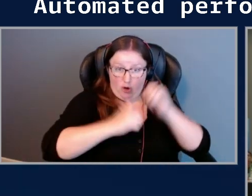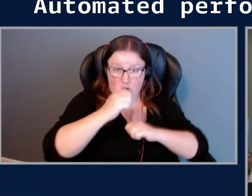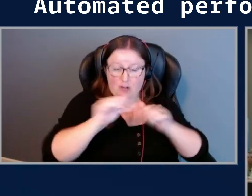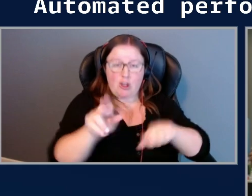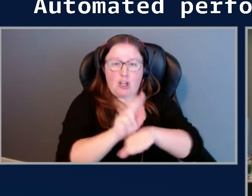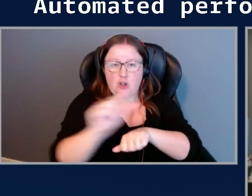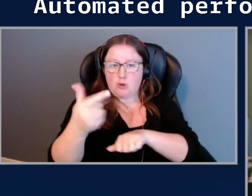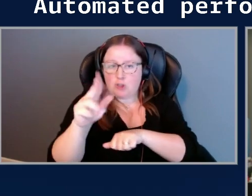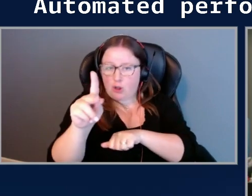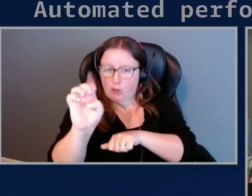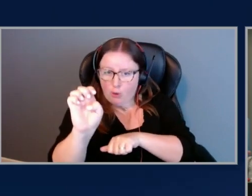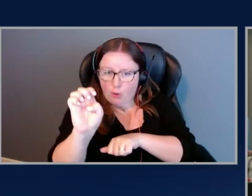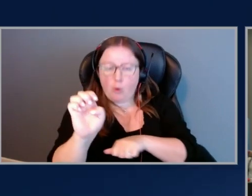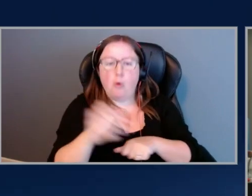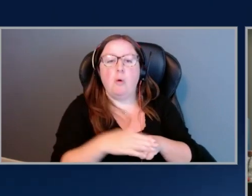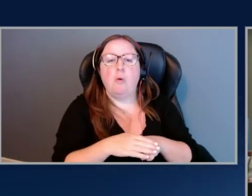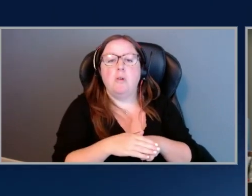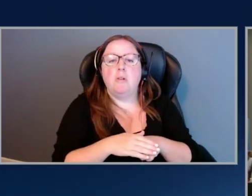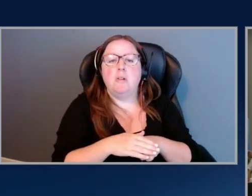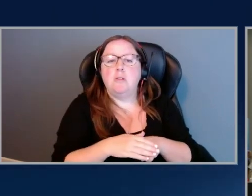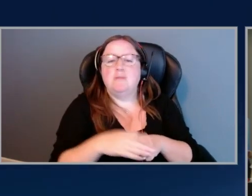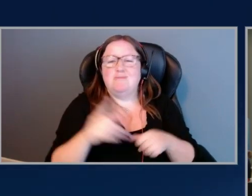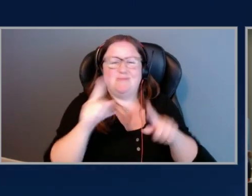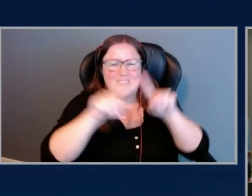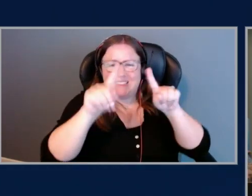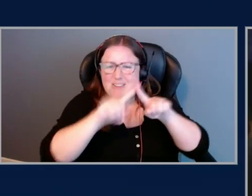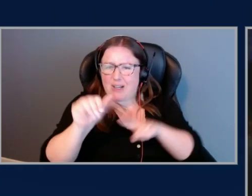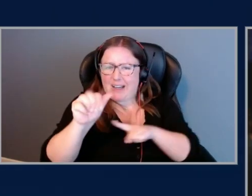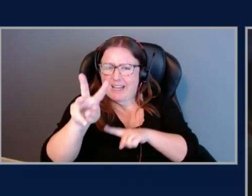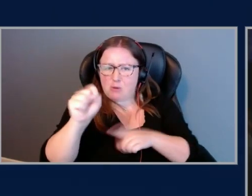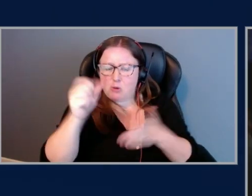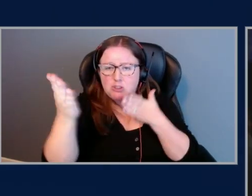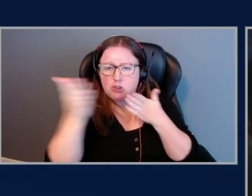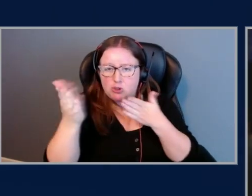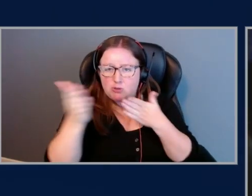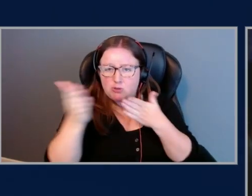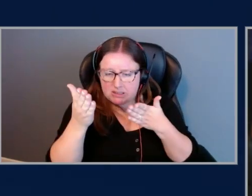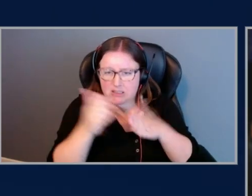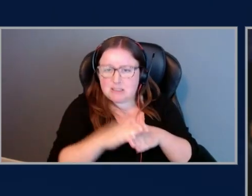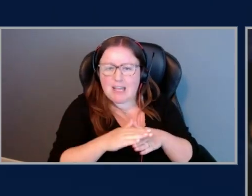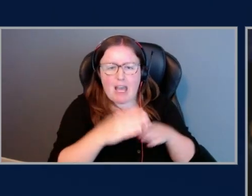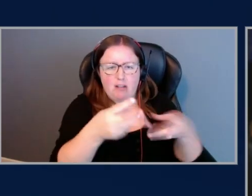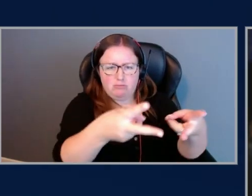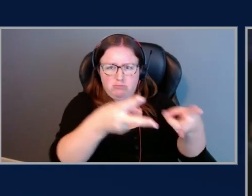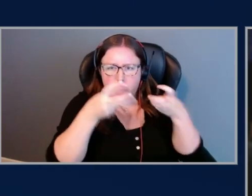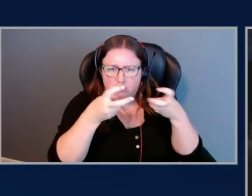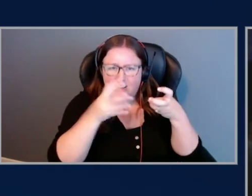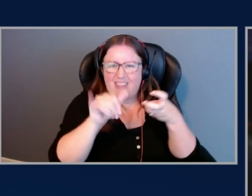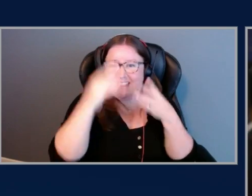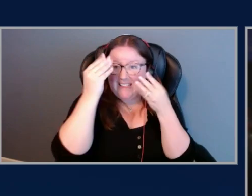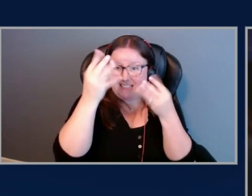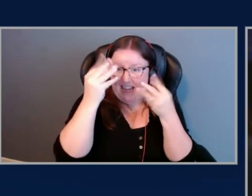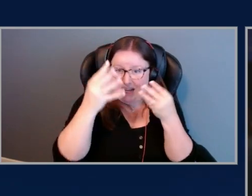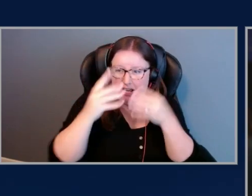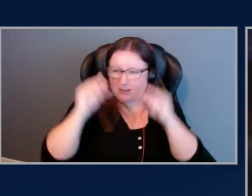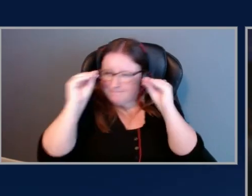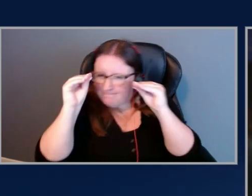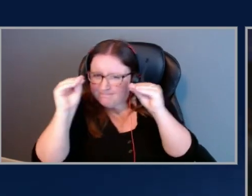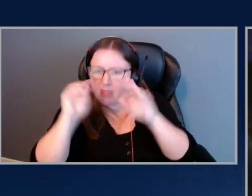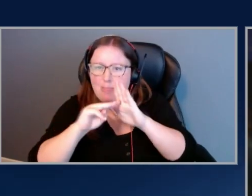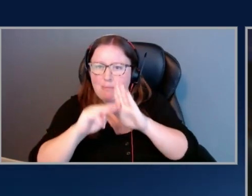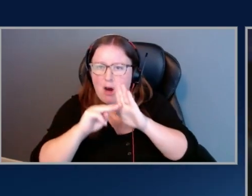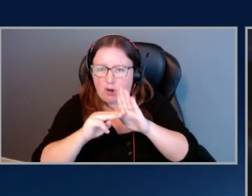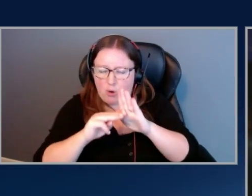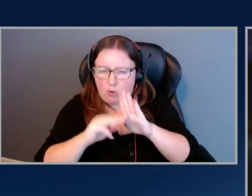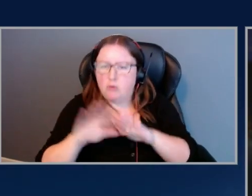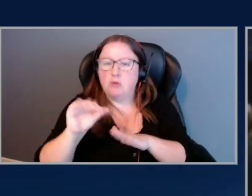Glue Catalog, Ratio Spectrum, and other AWS services, and extract that data, train the models, so that their models are